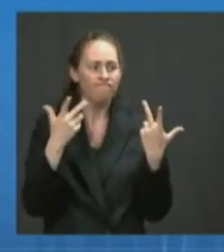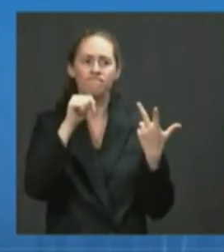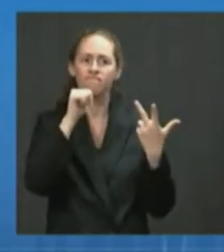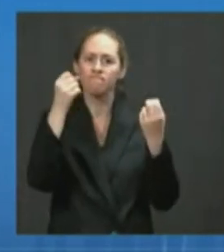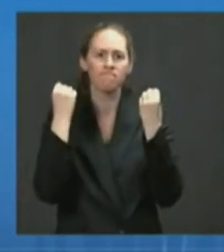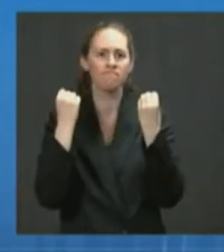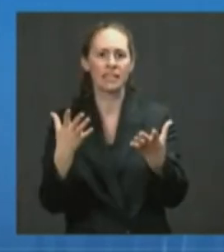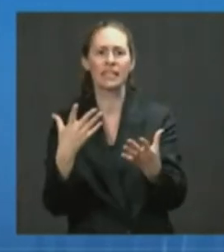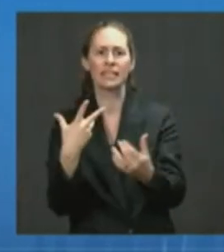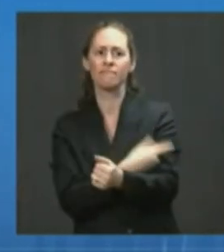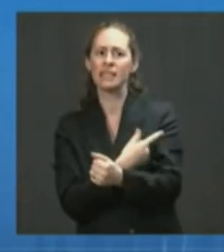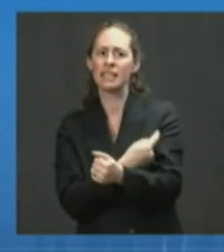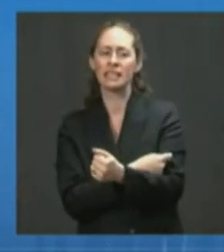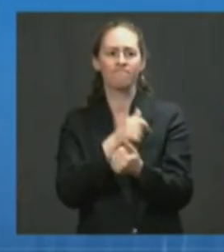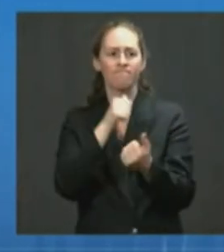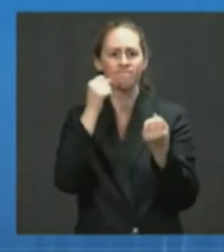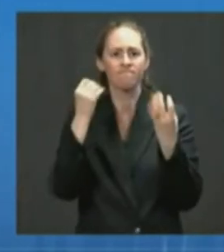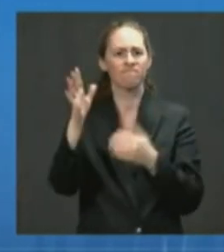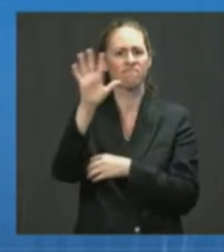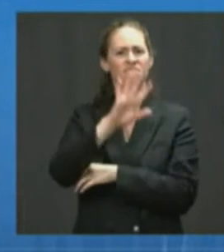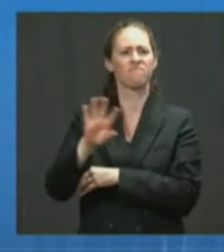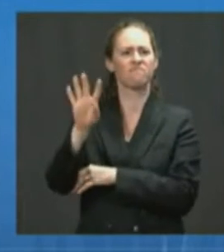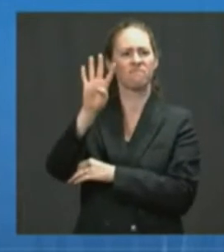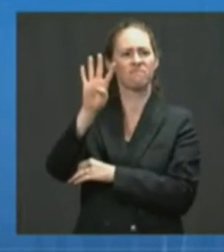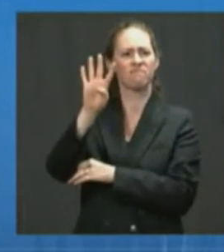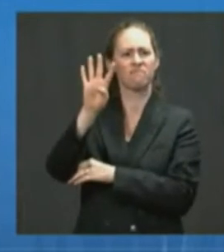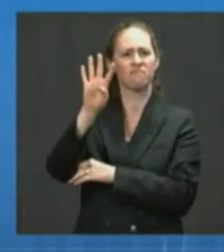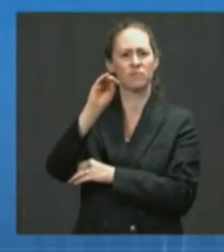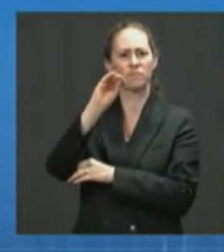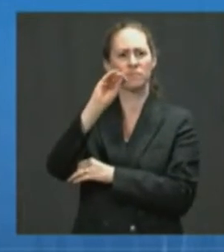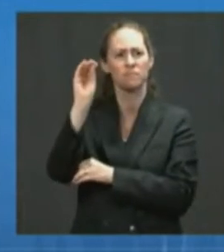for 40% of all cases nationwide.